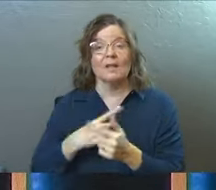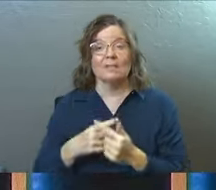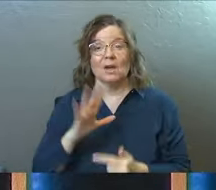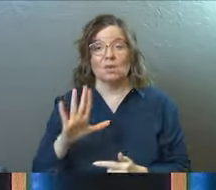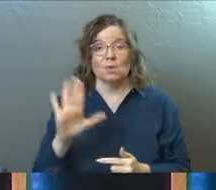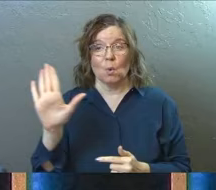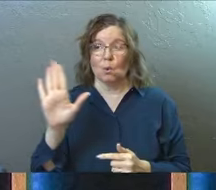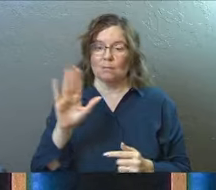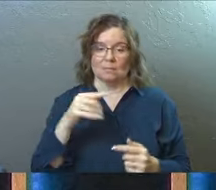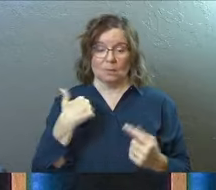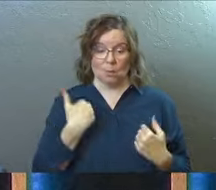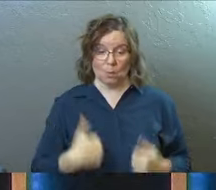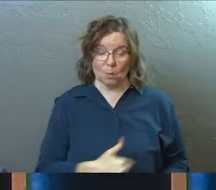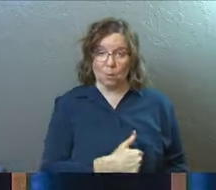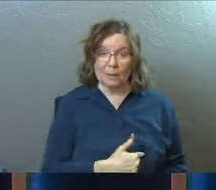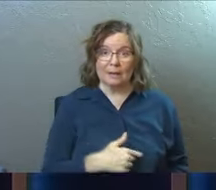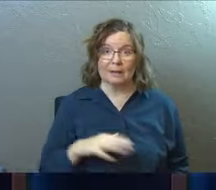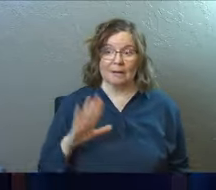says, you're his masterpiece.